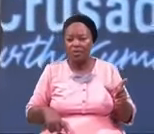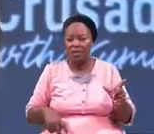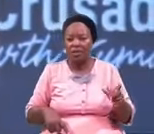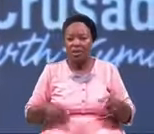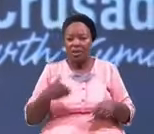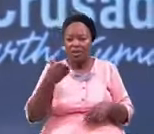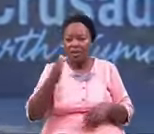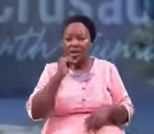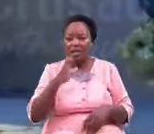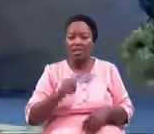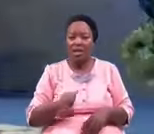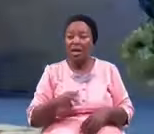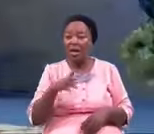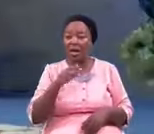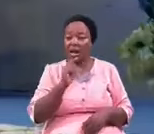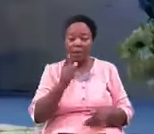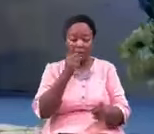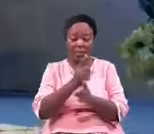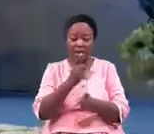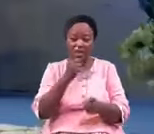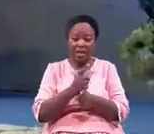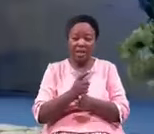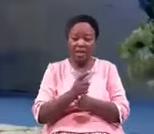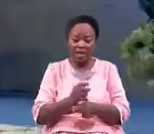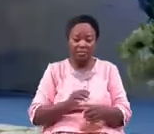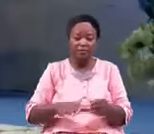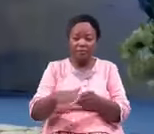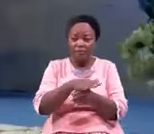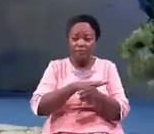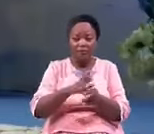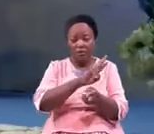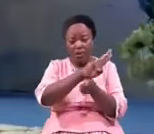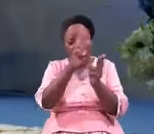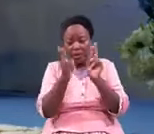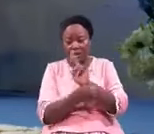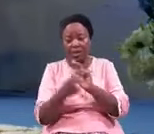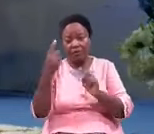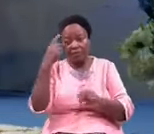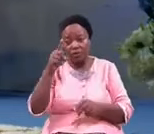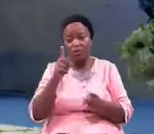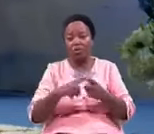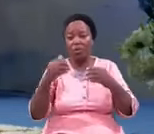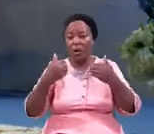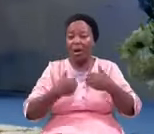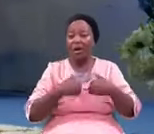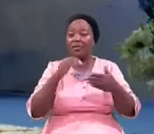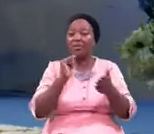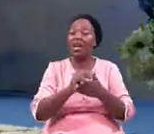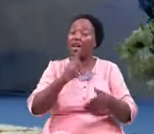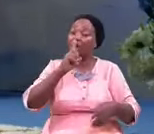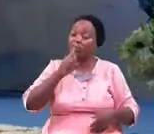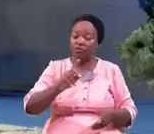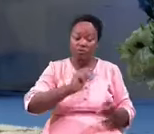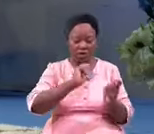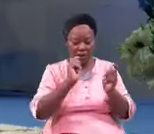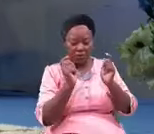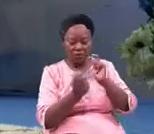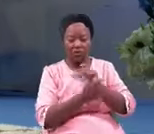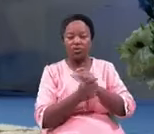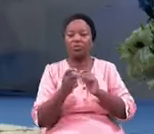a practical in death repentance for you to have that true transformation